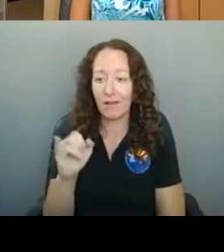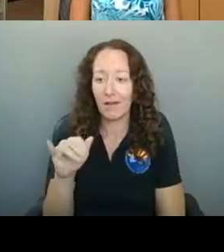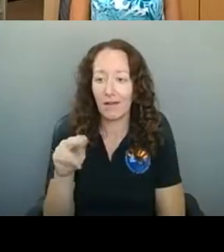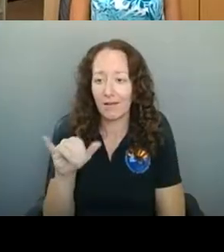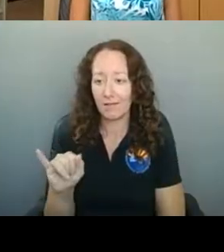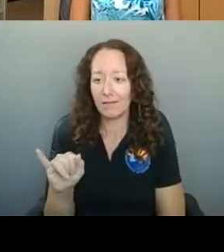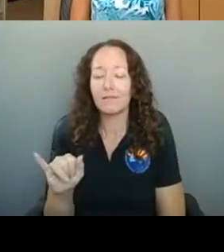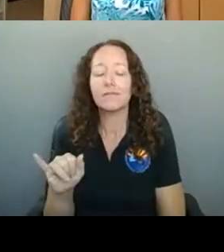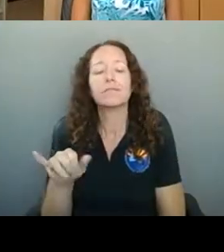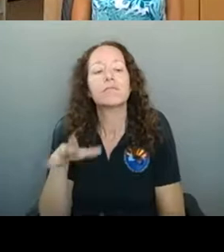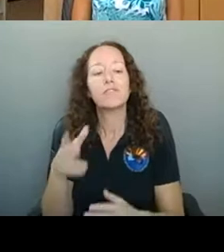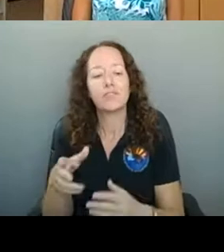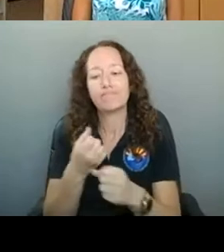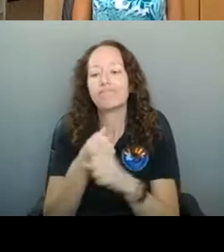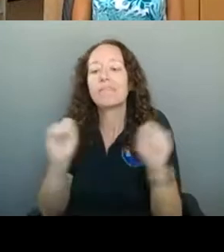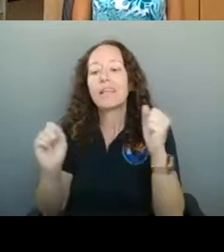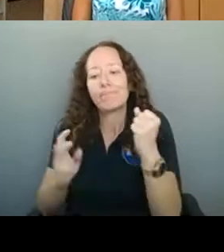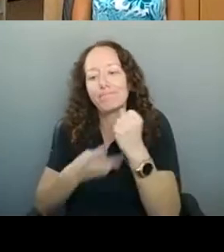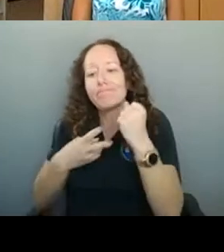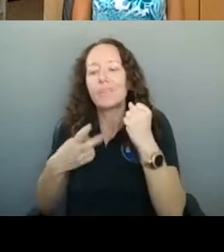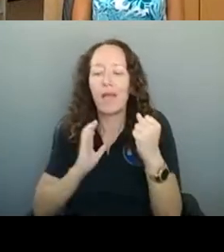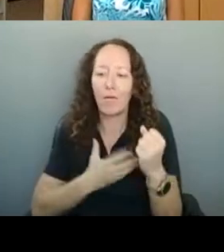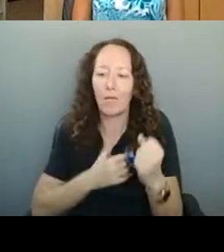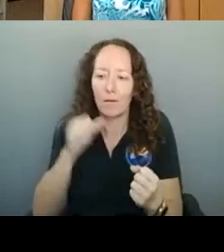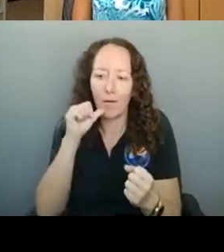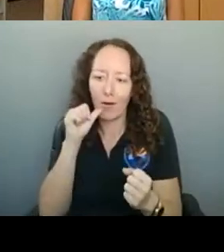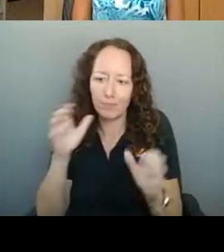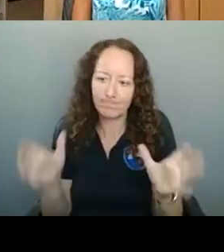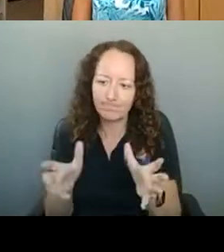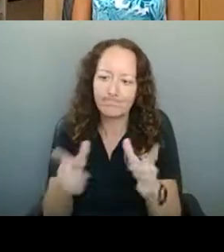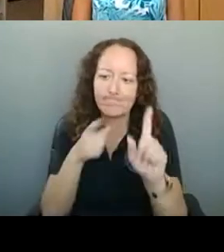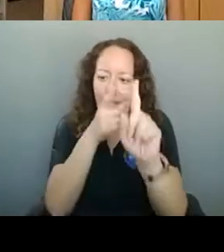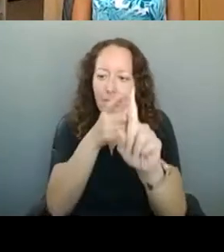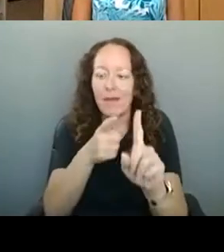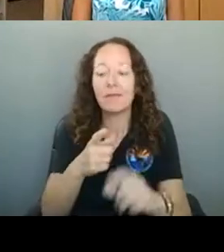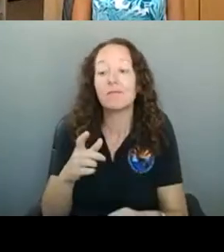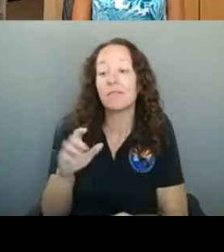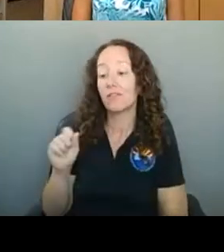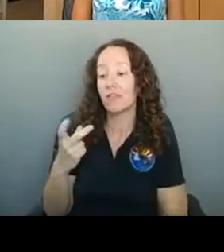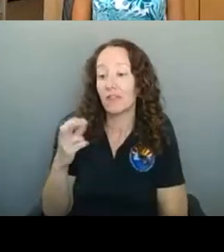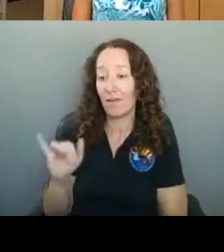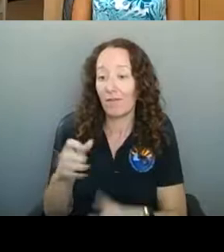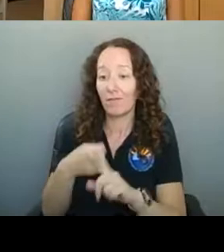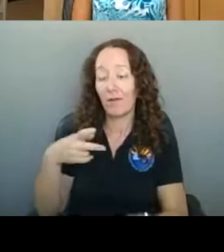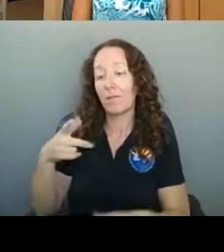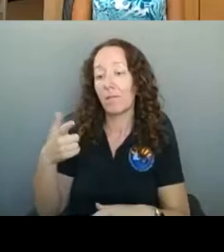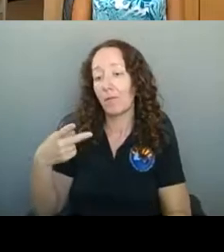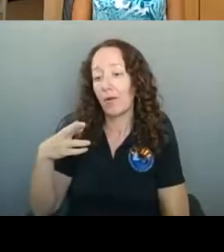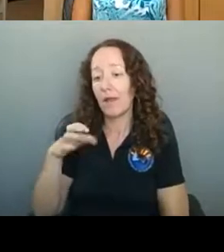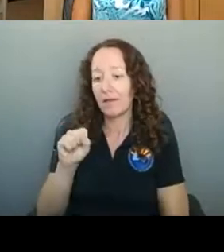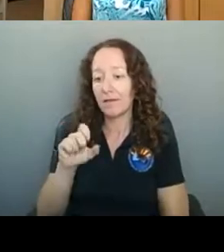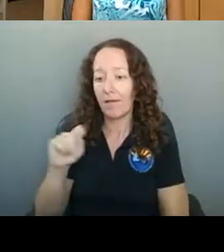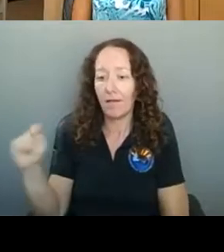which Sherry started here, Prescott Chamber of Commerce Foundation this week. Sherry, thank you so much for